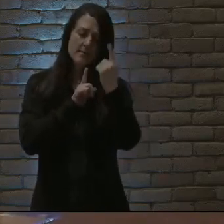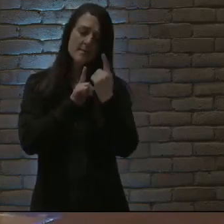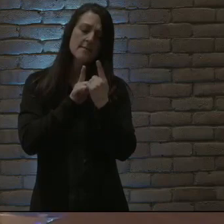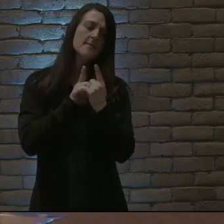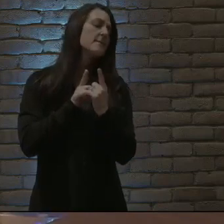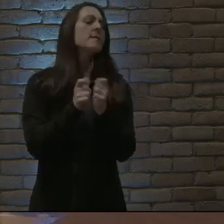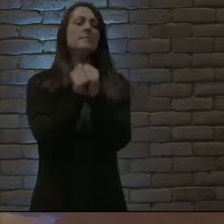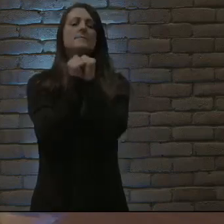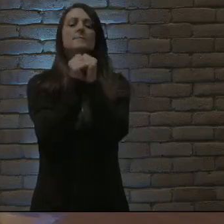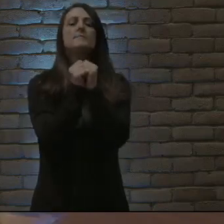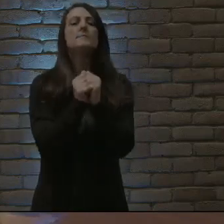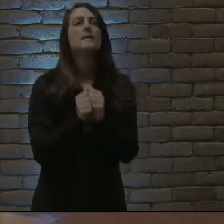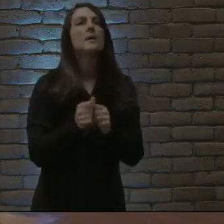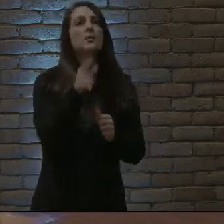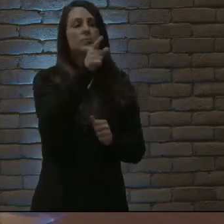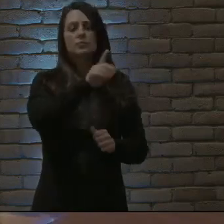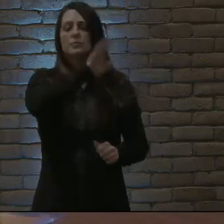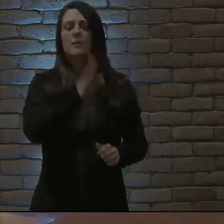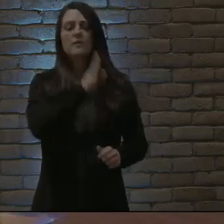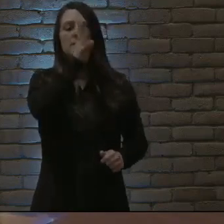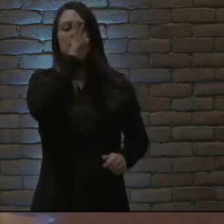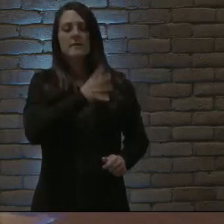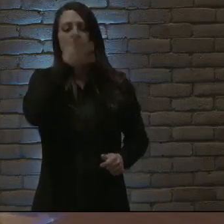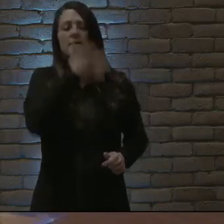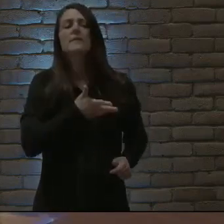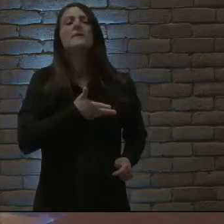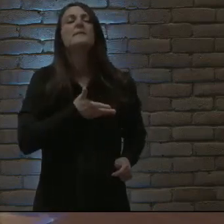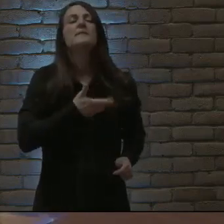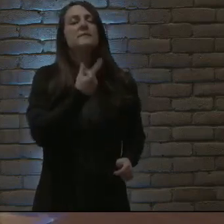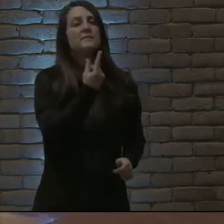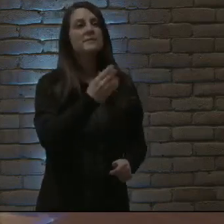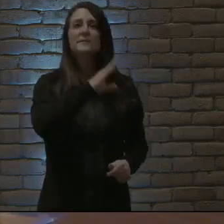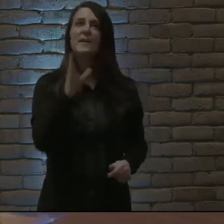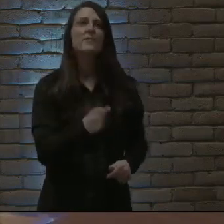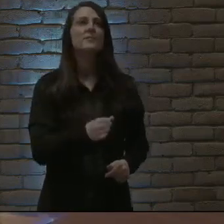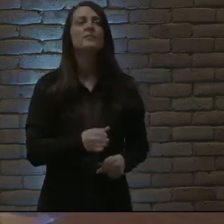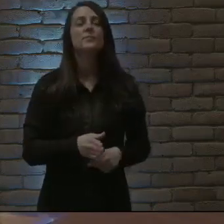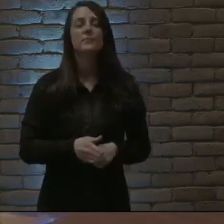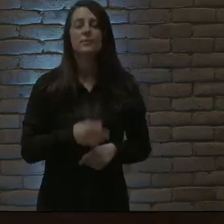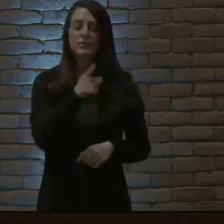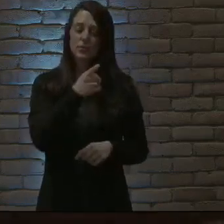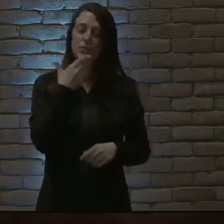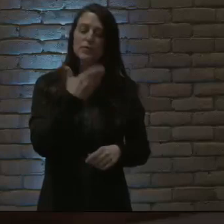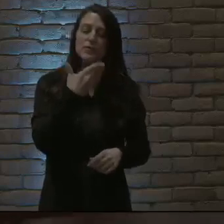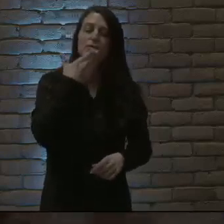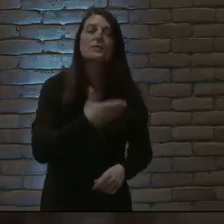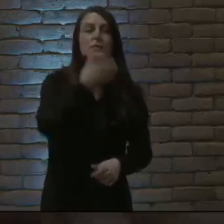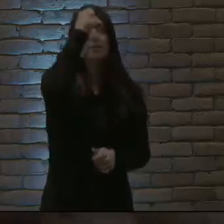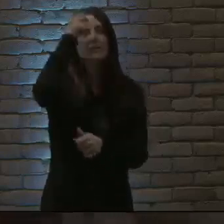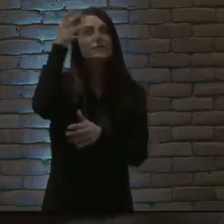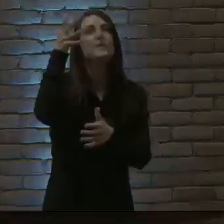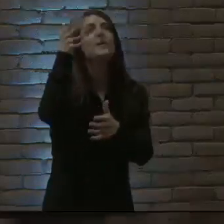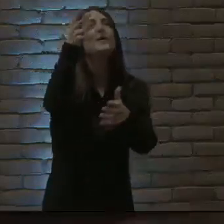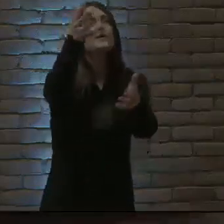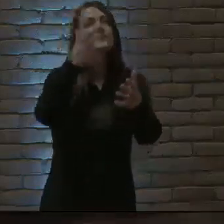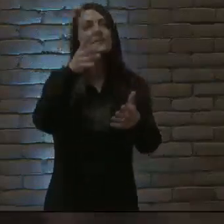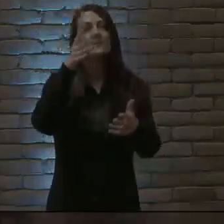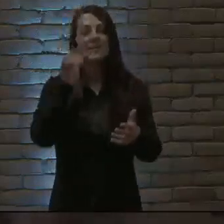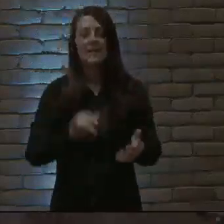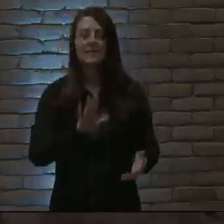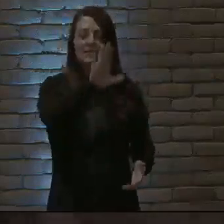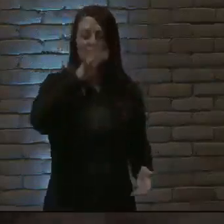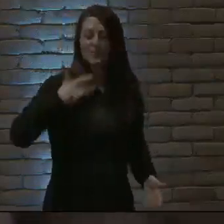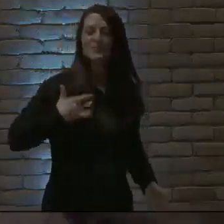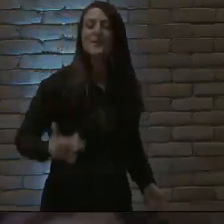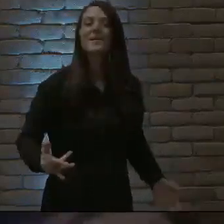that I'm never alone You're a good, good father